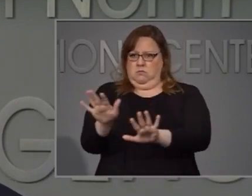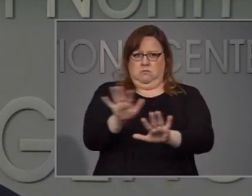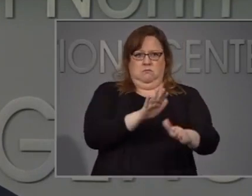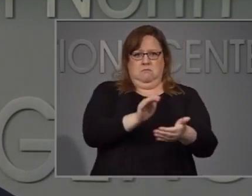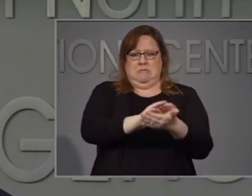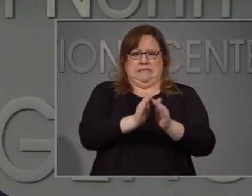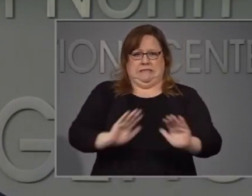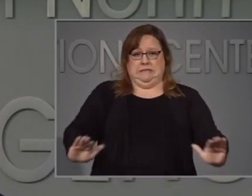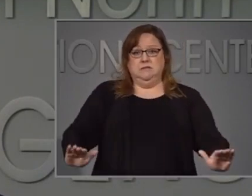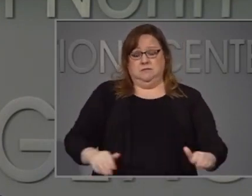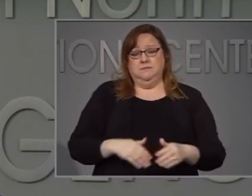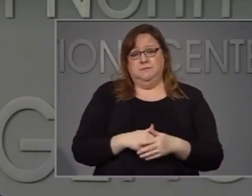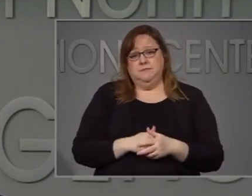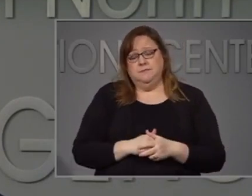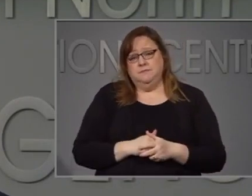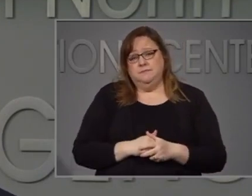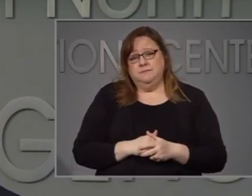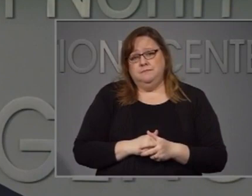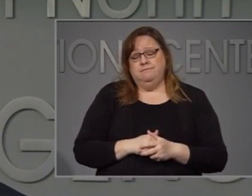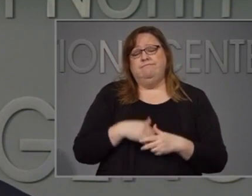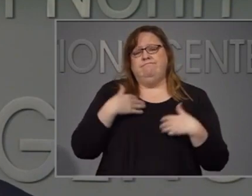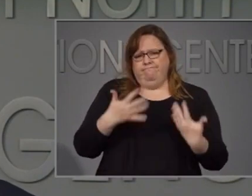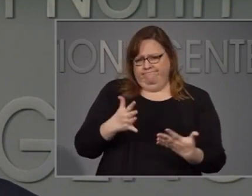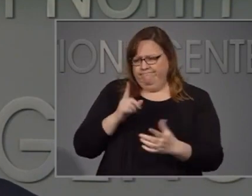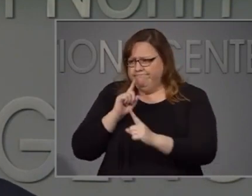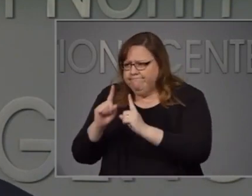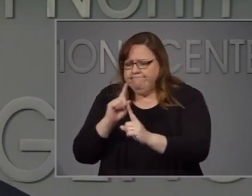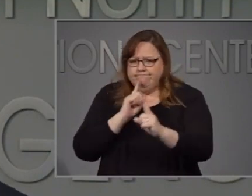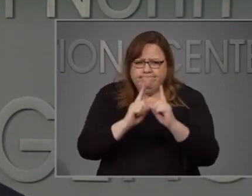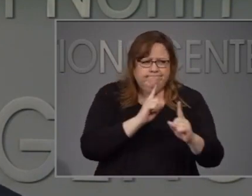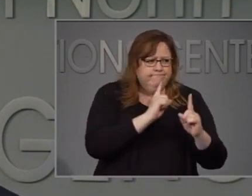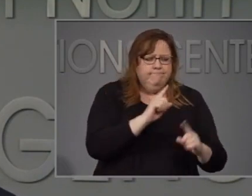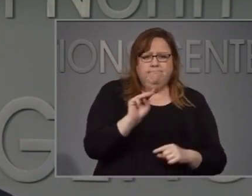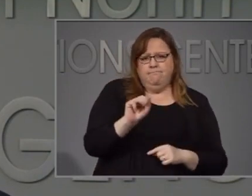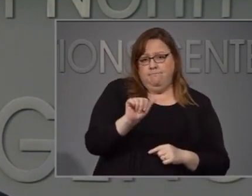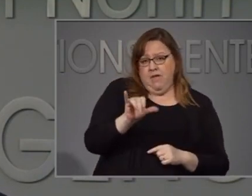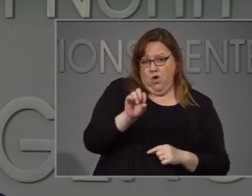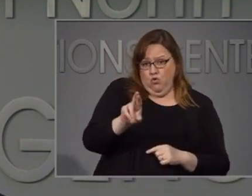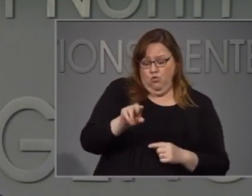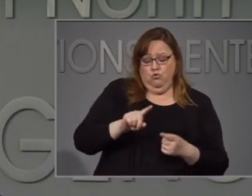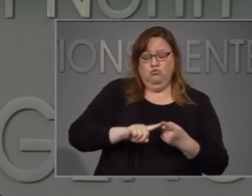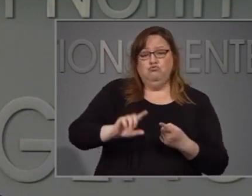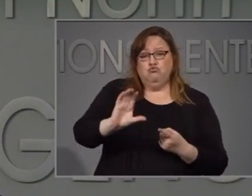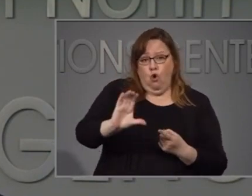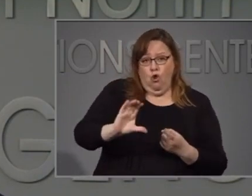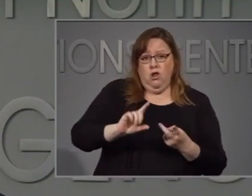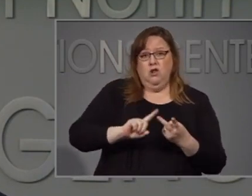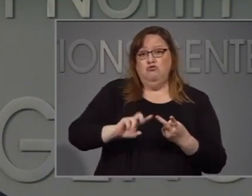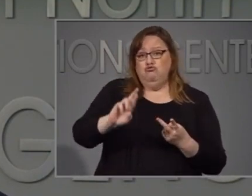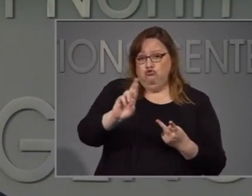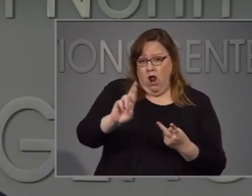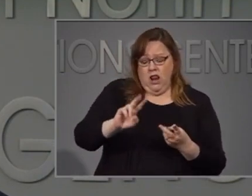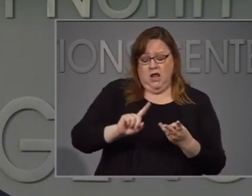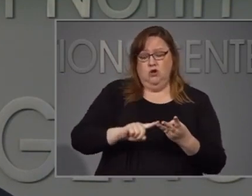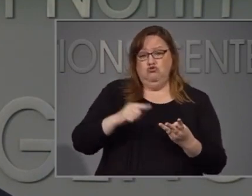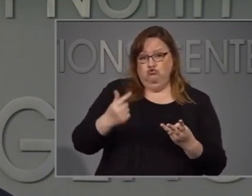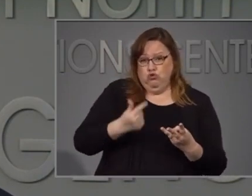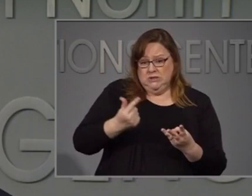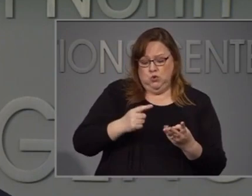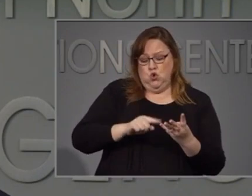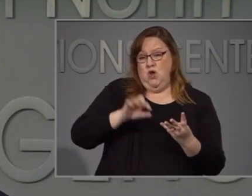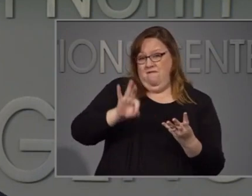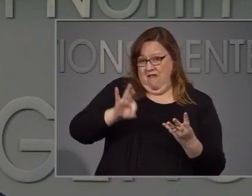I've spoken with the mayors of Raleigh, Charlotte, Greensboro, and Fayetteville. Their requests for state